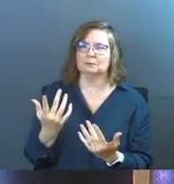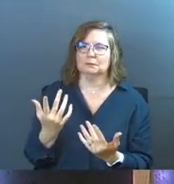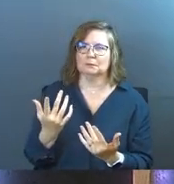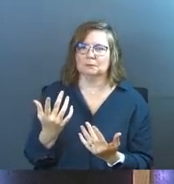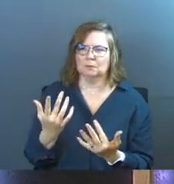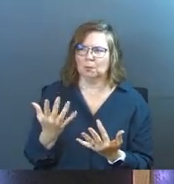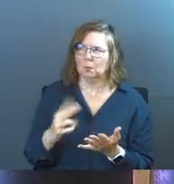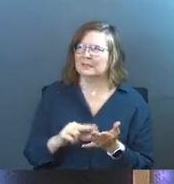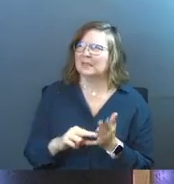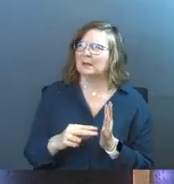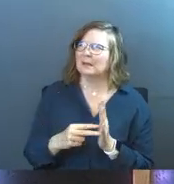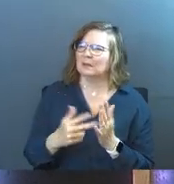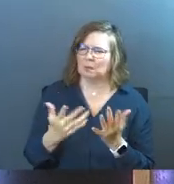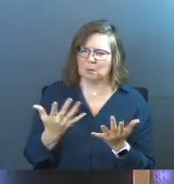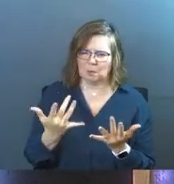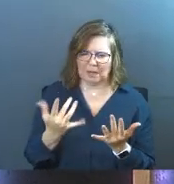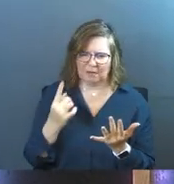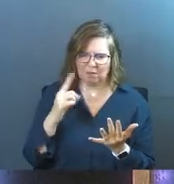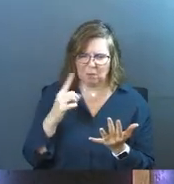I'm like, well, what does that mean?